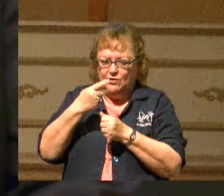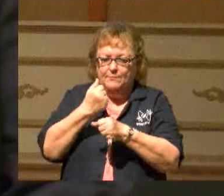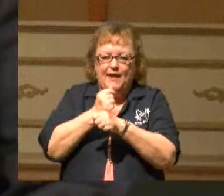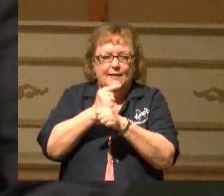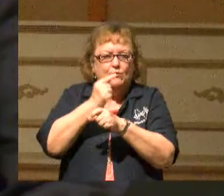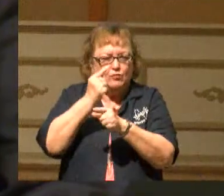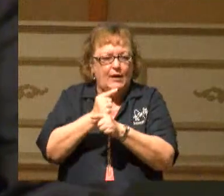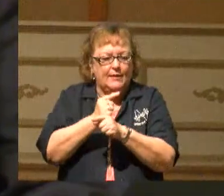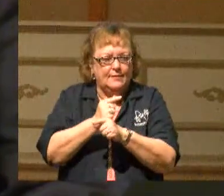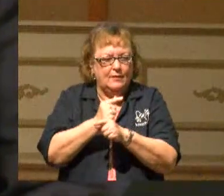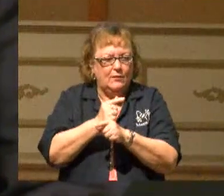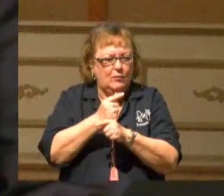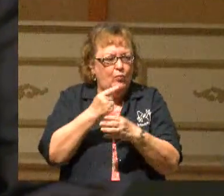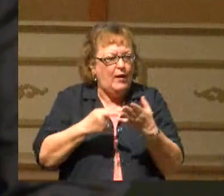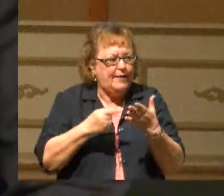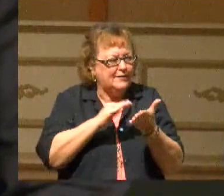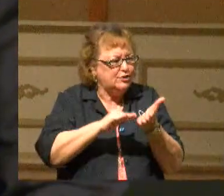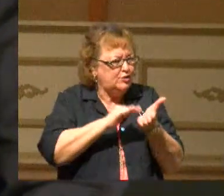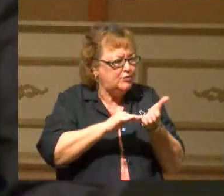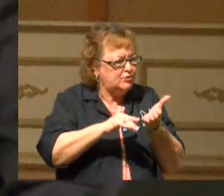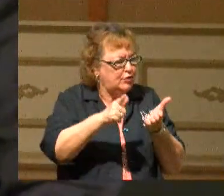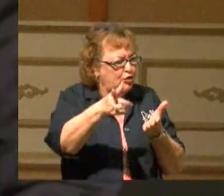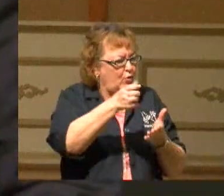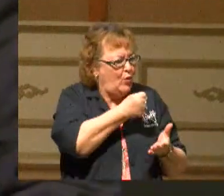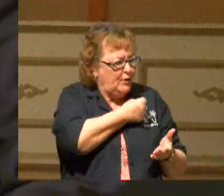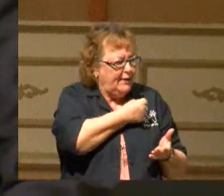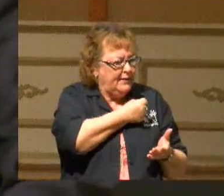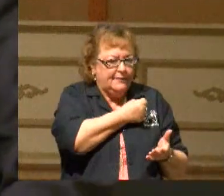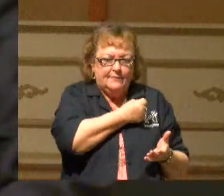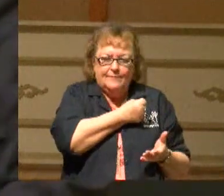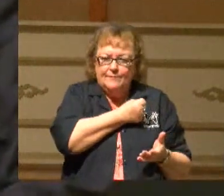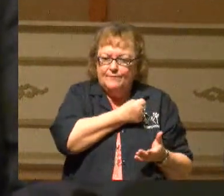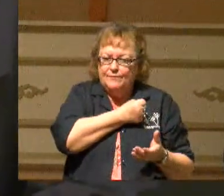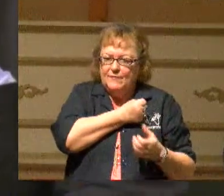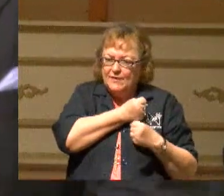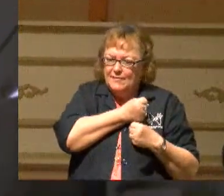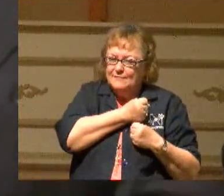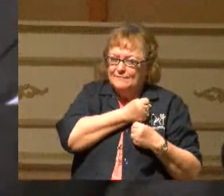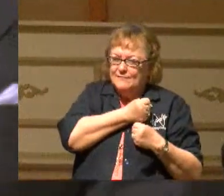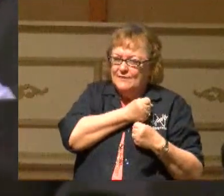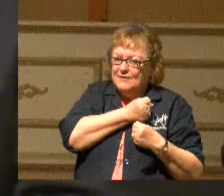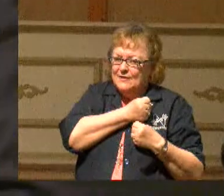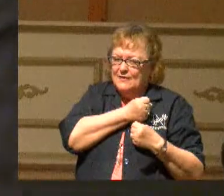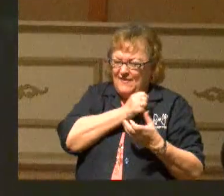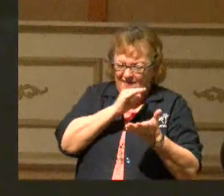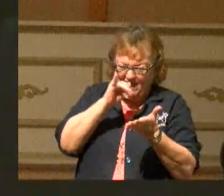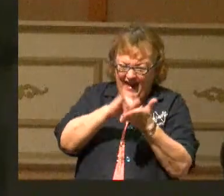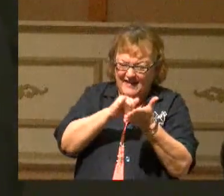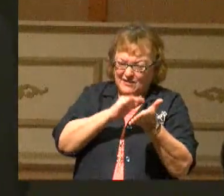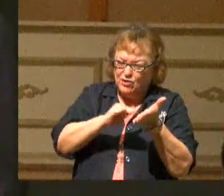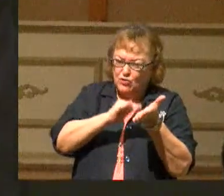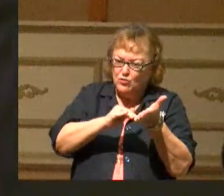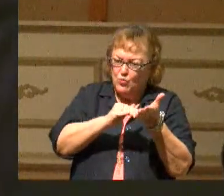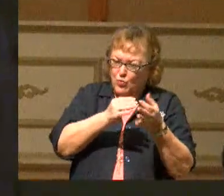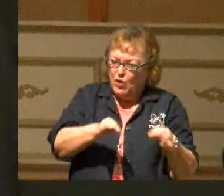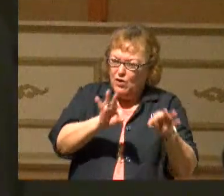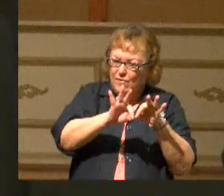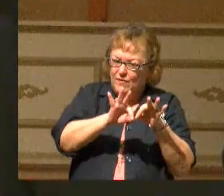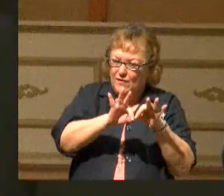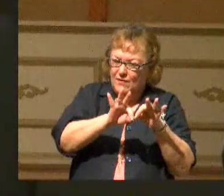What excuse are you hanging on to? Is that excuse worth spending eternity in the lake of fire?